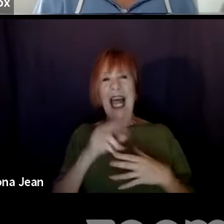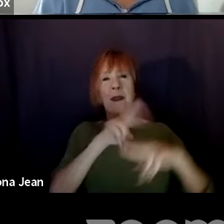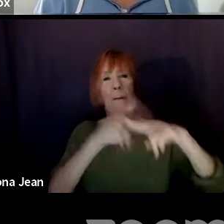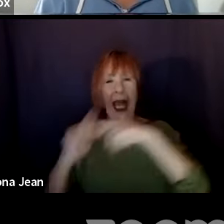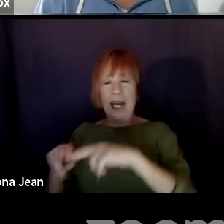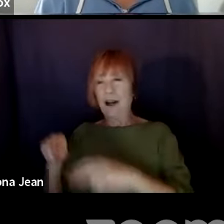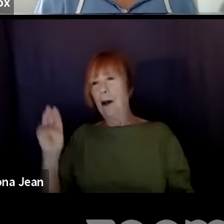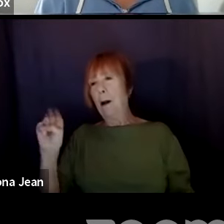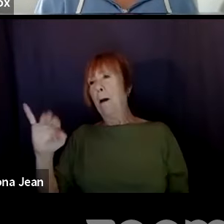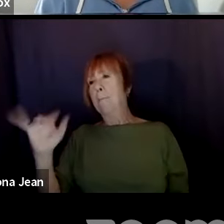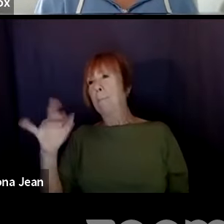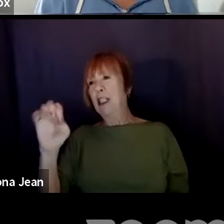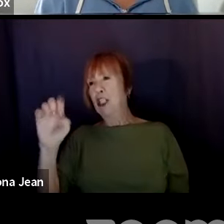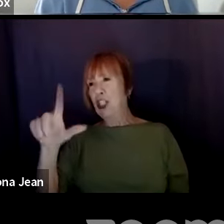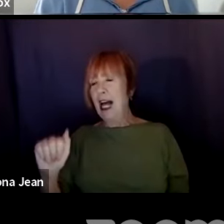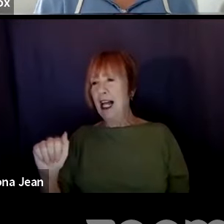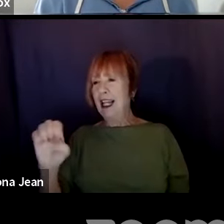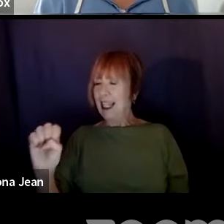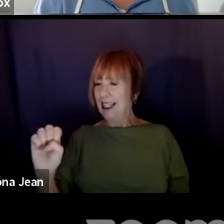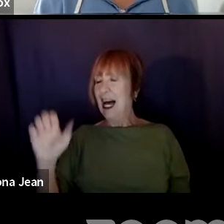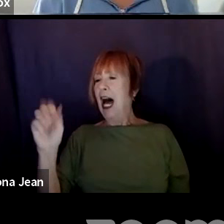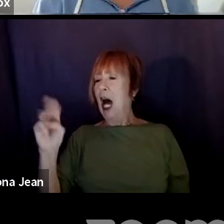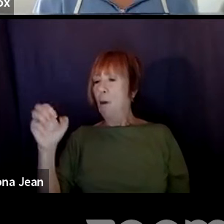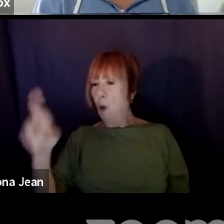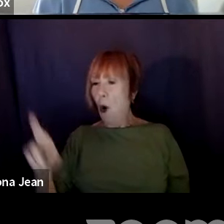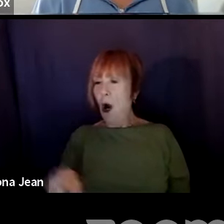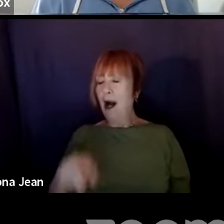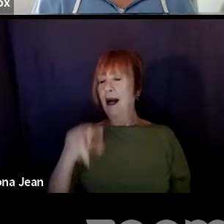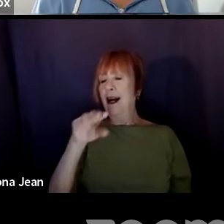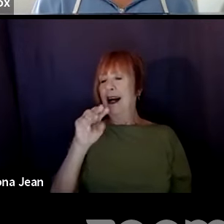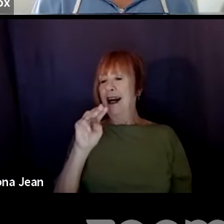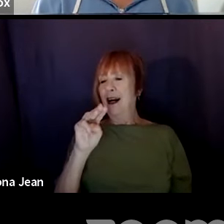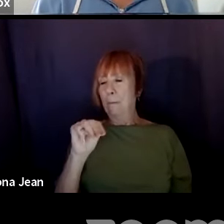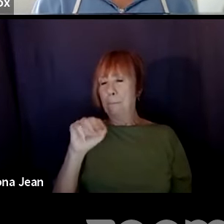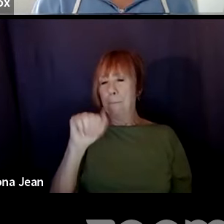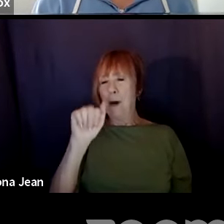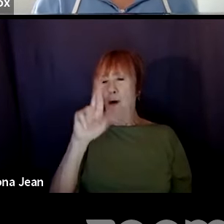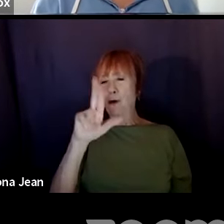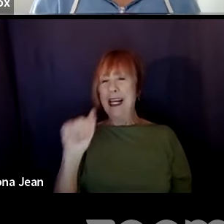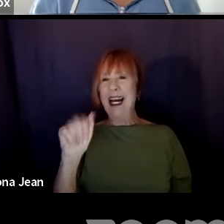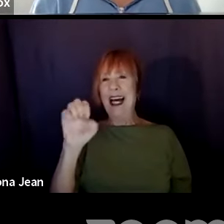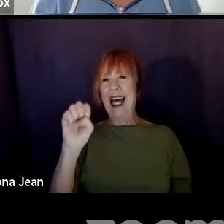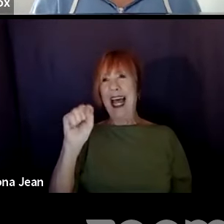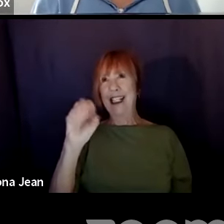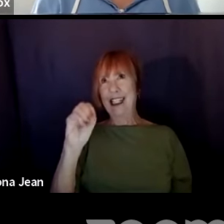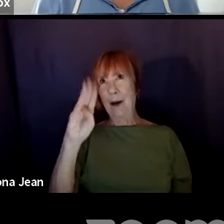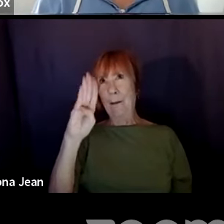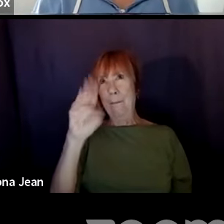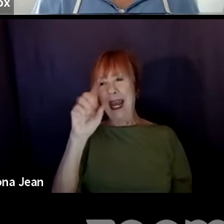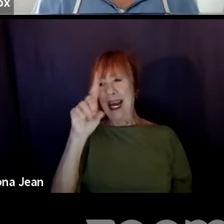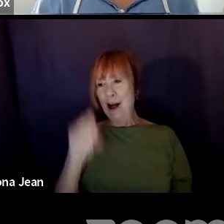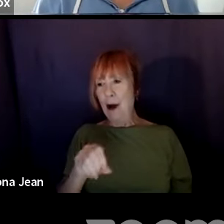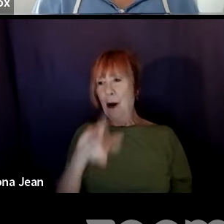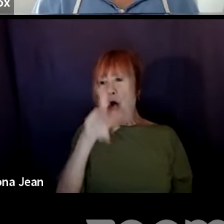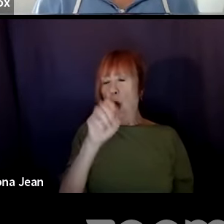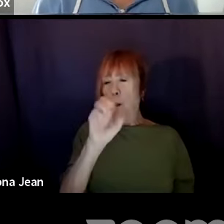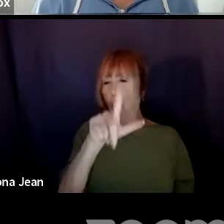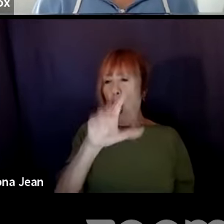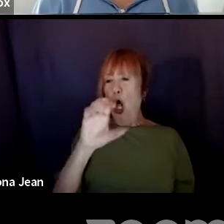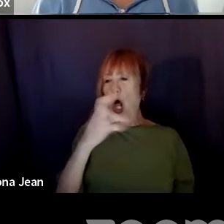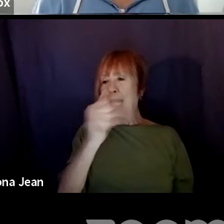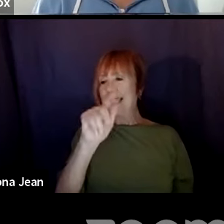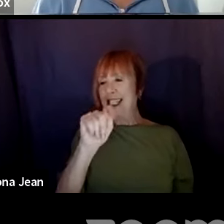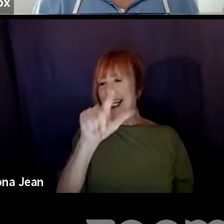Michelle Amor, Maria Escobedo, I'm sorry, Maria, Maria Escobedo, Paul Chitlick, and Amy Fox.